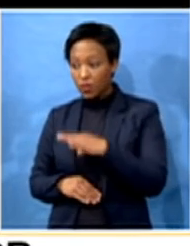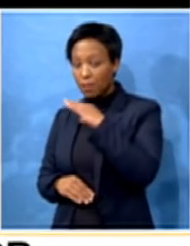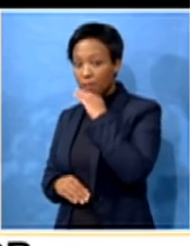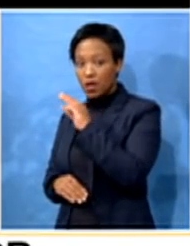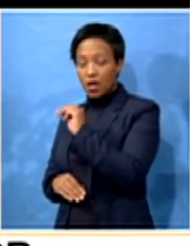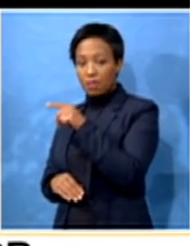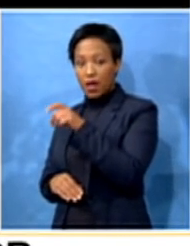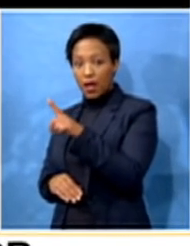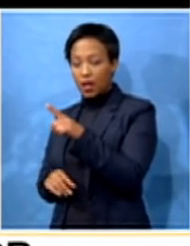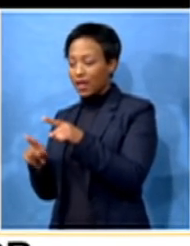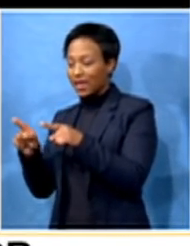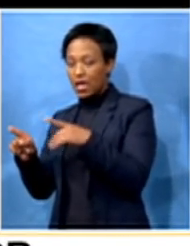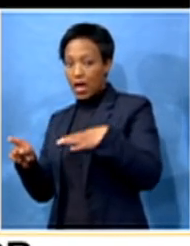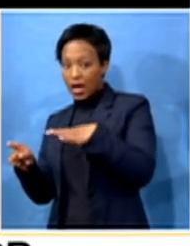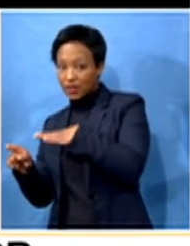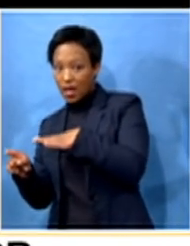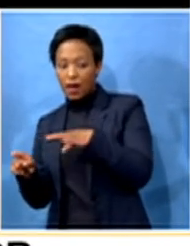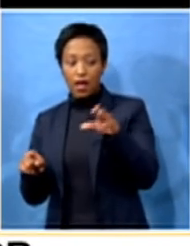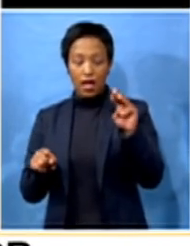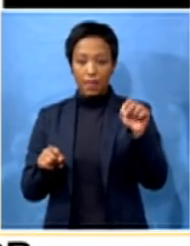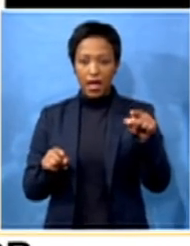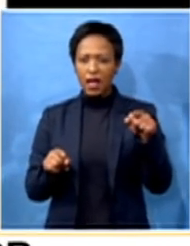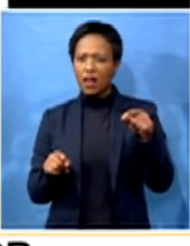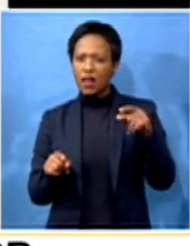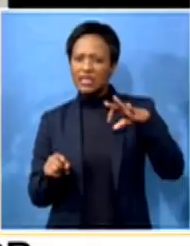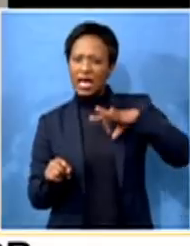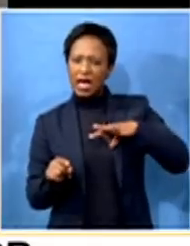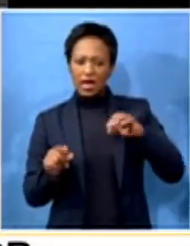paid more than ordinary councillors at the Etteguini Council?